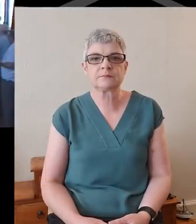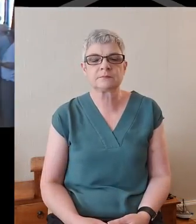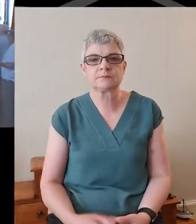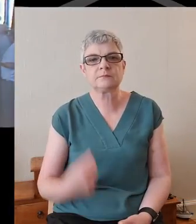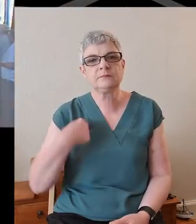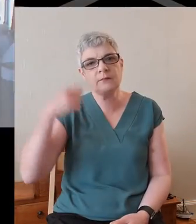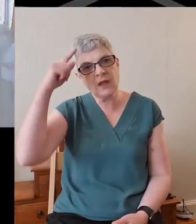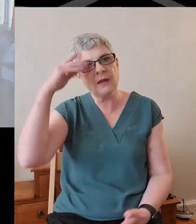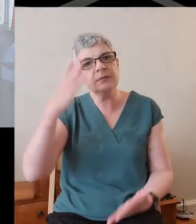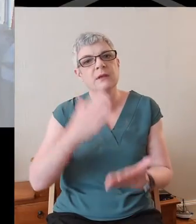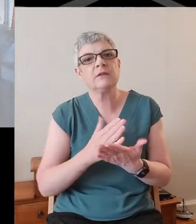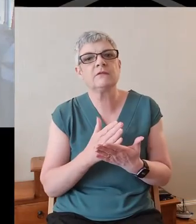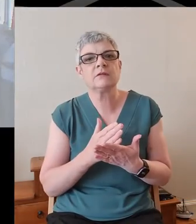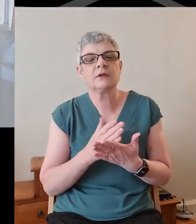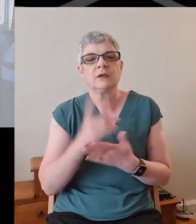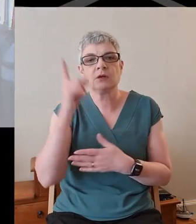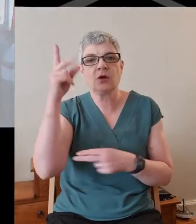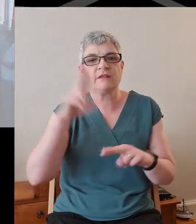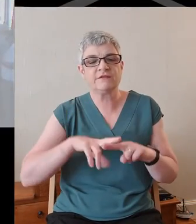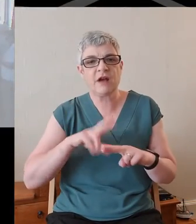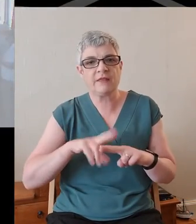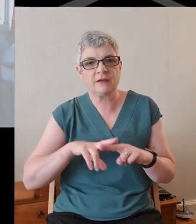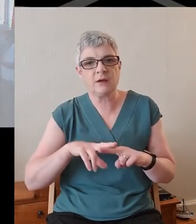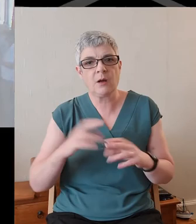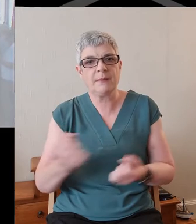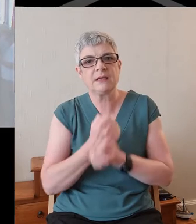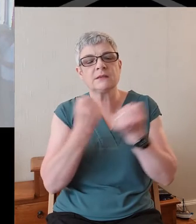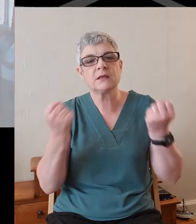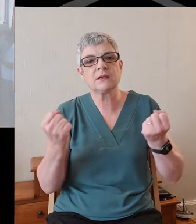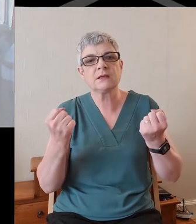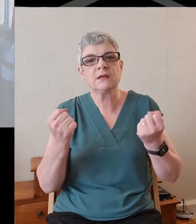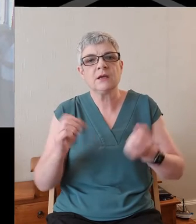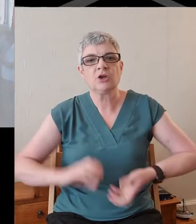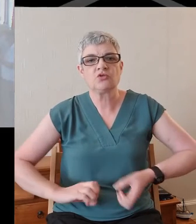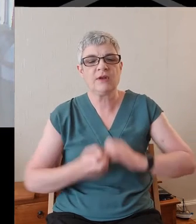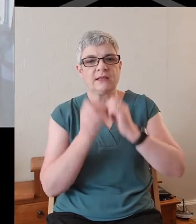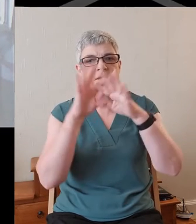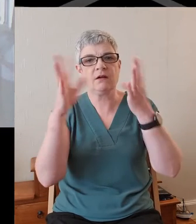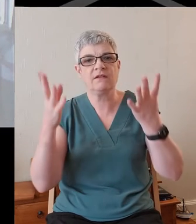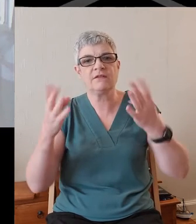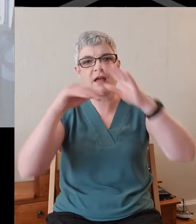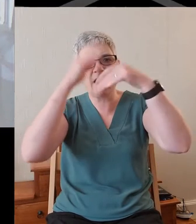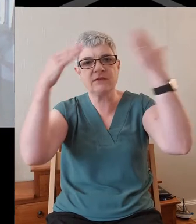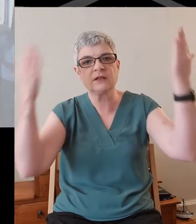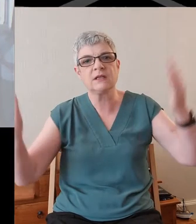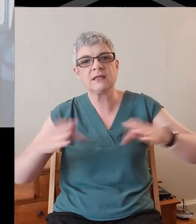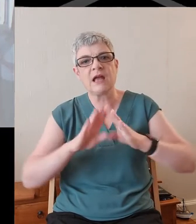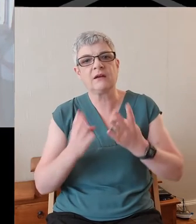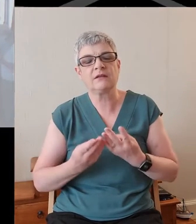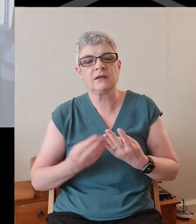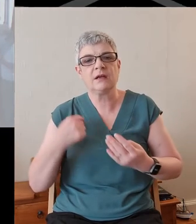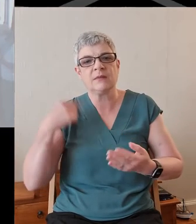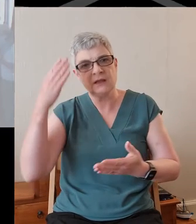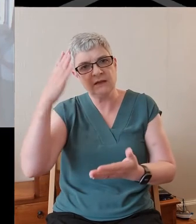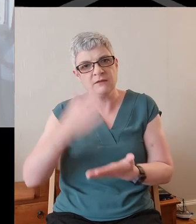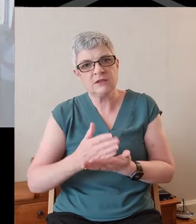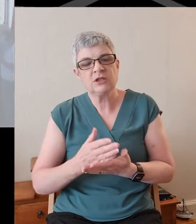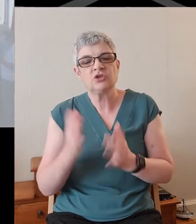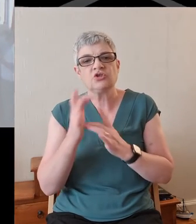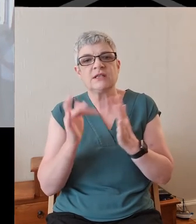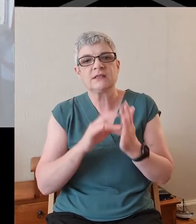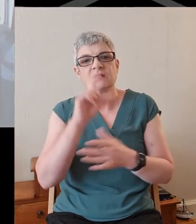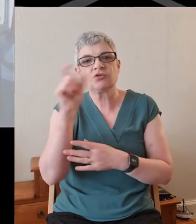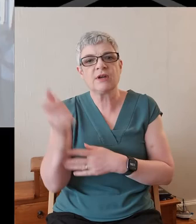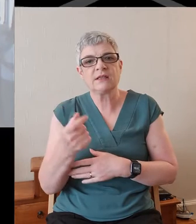I believe in God, Father Almighty, the days of heaven and of heaven, I believe in